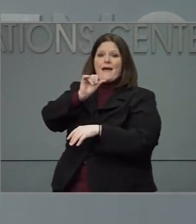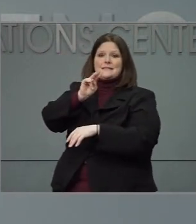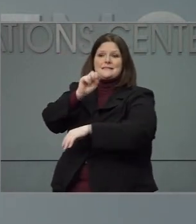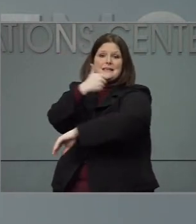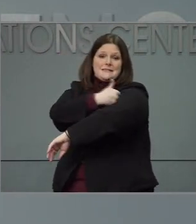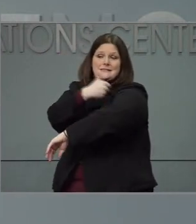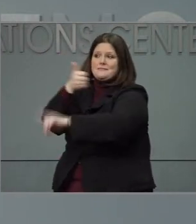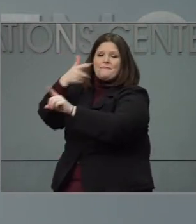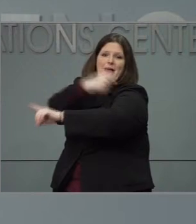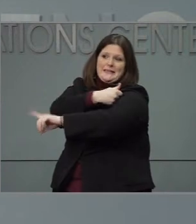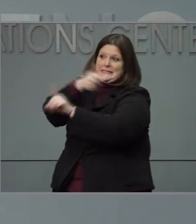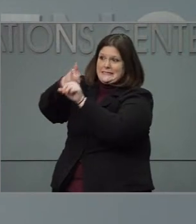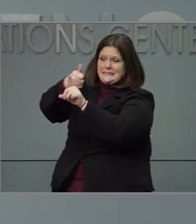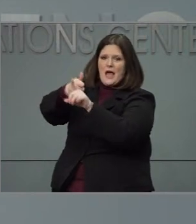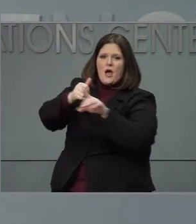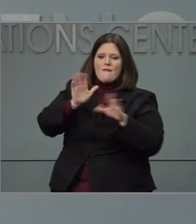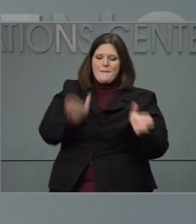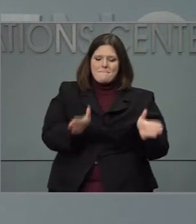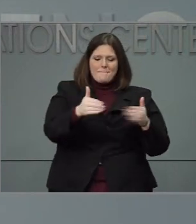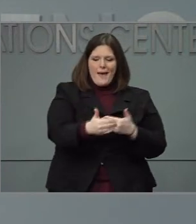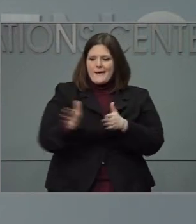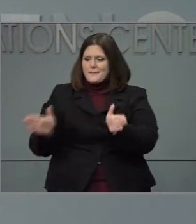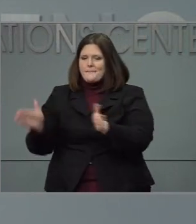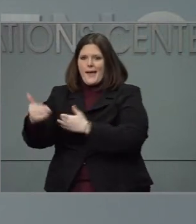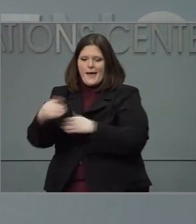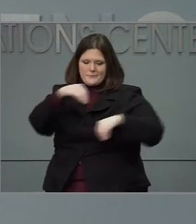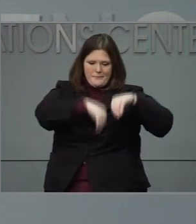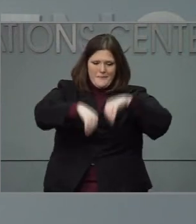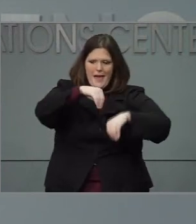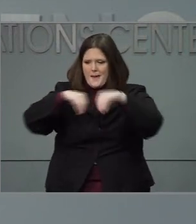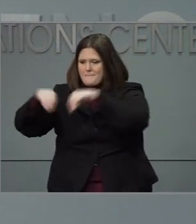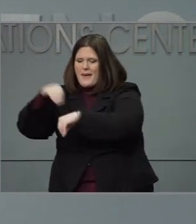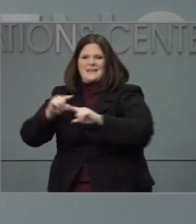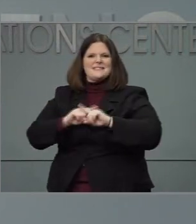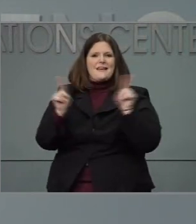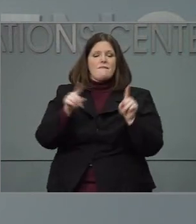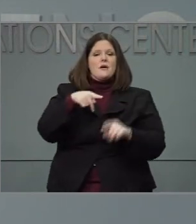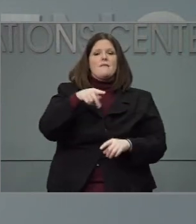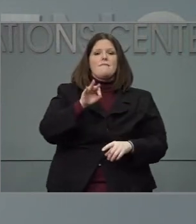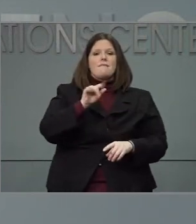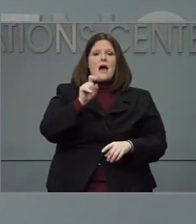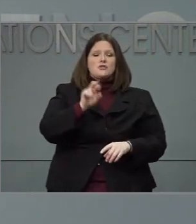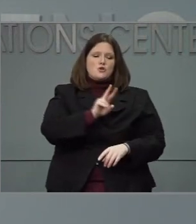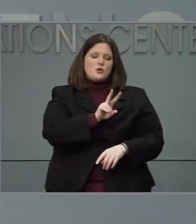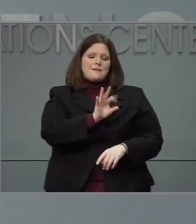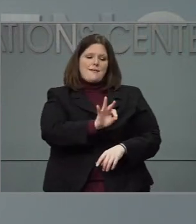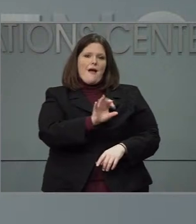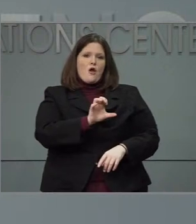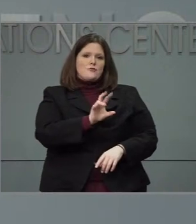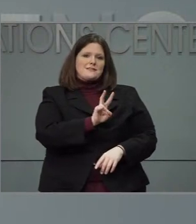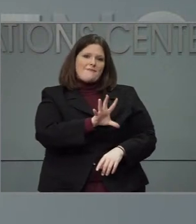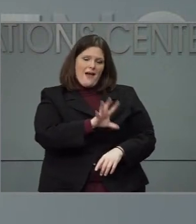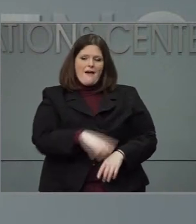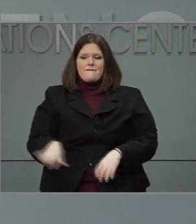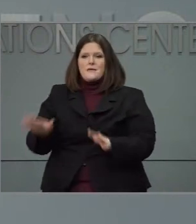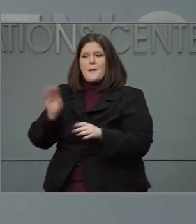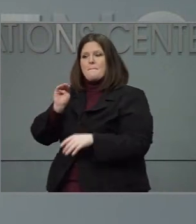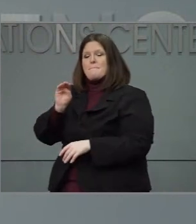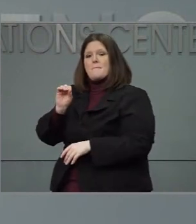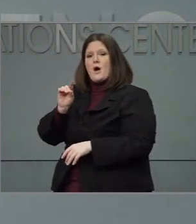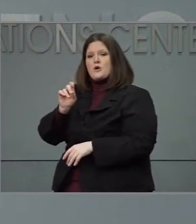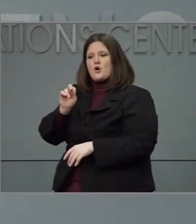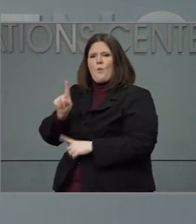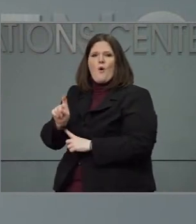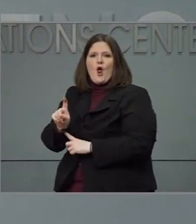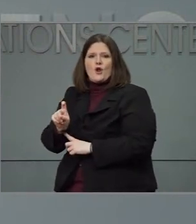I've said many times before the Pfizer vaccine is packaged in units of 975. The Moderna come in packages of 100. It just